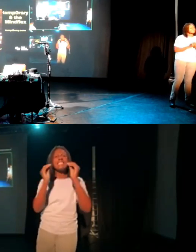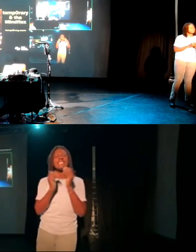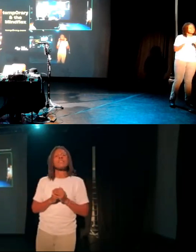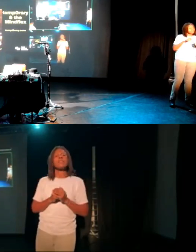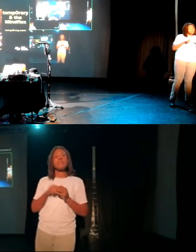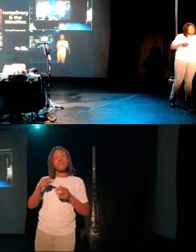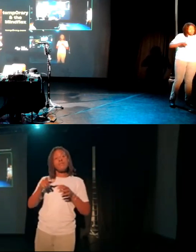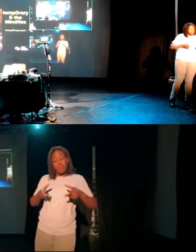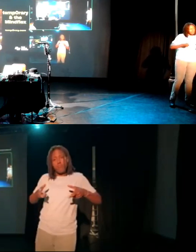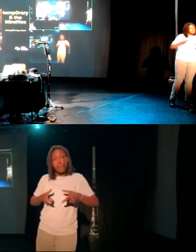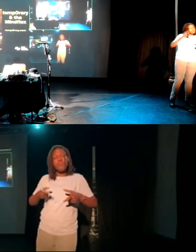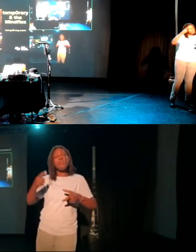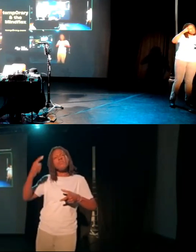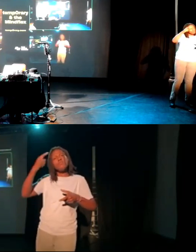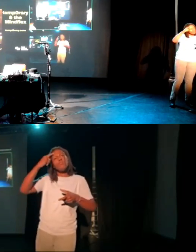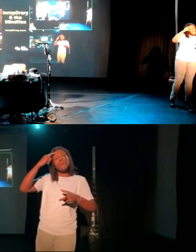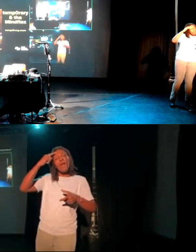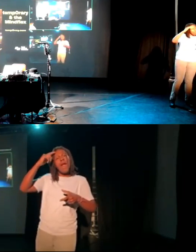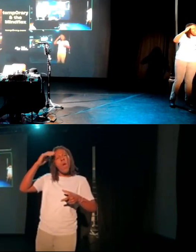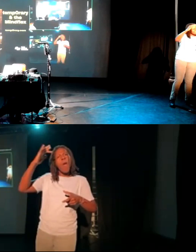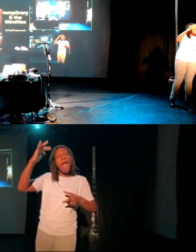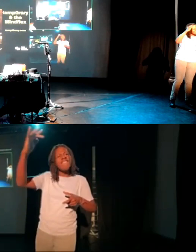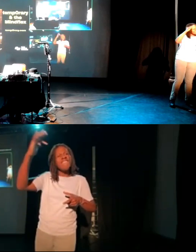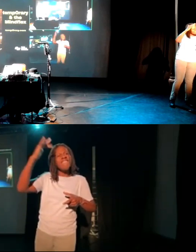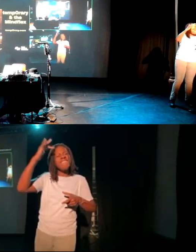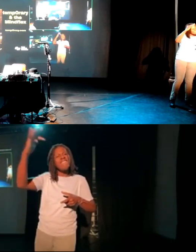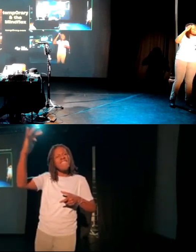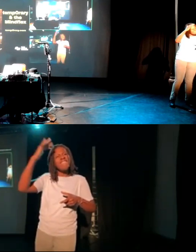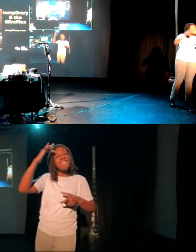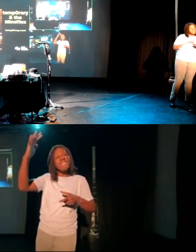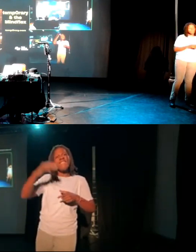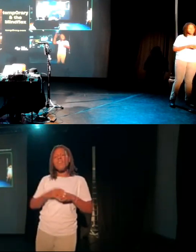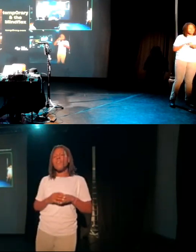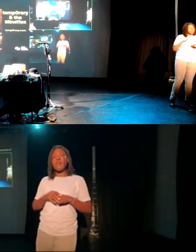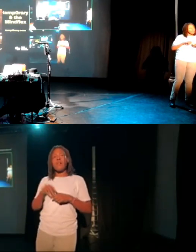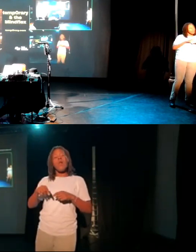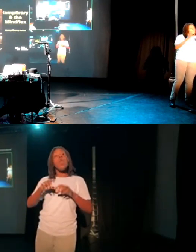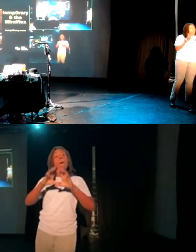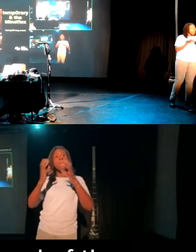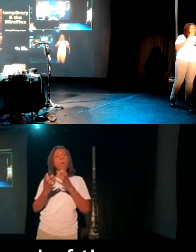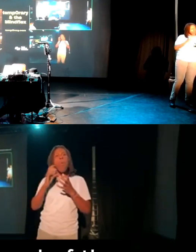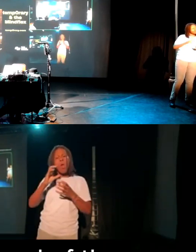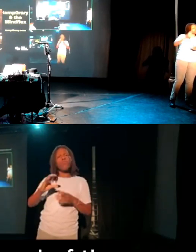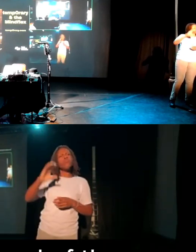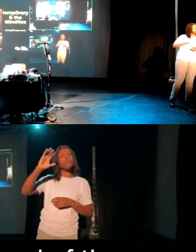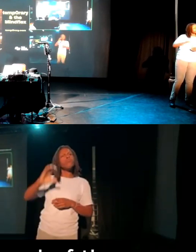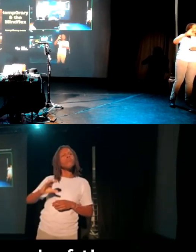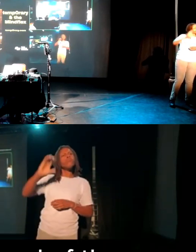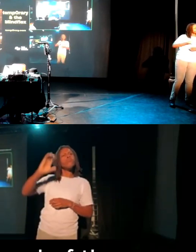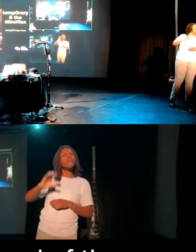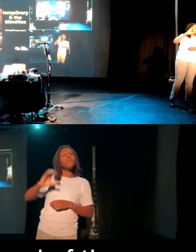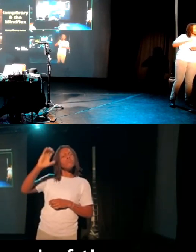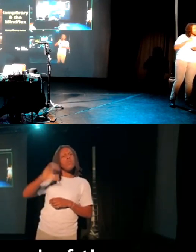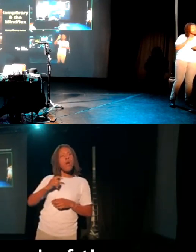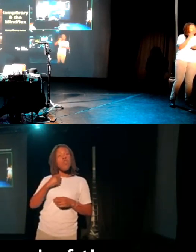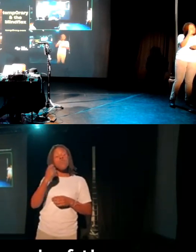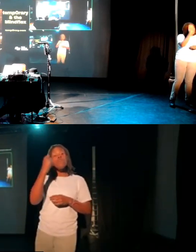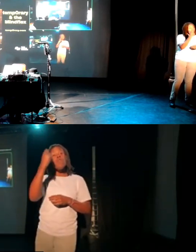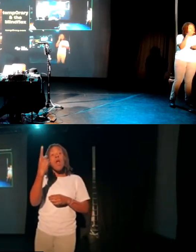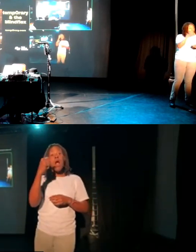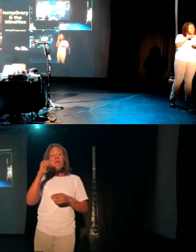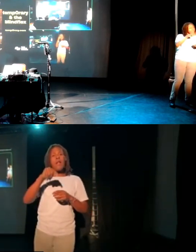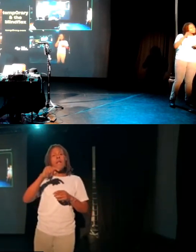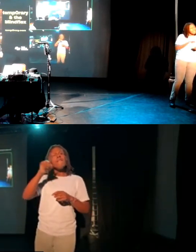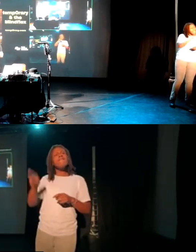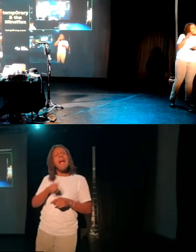and what it does in its normal form as a toy is make a little ball go up and down with a fan. And I realized that I could read the speed of the fan